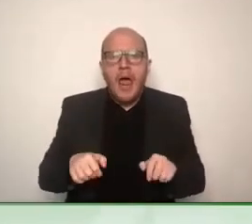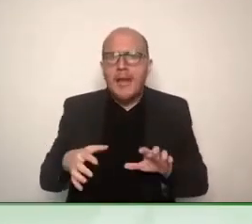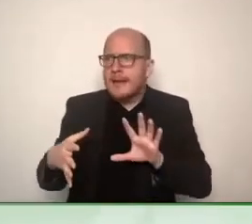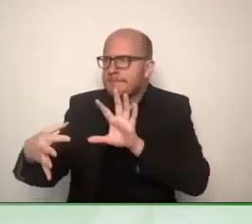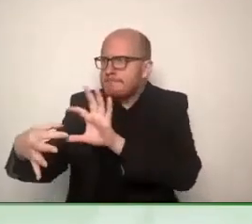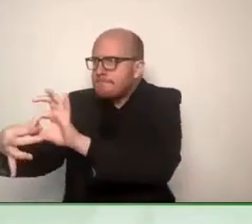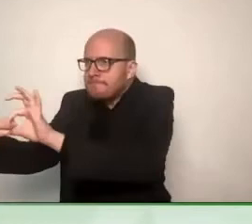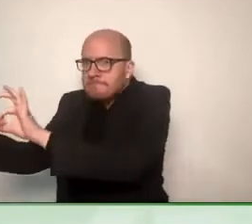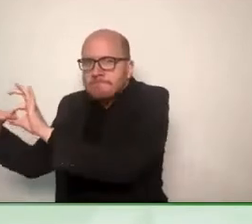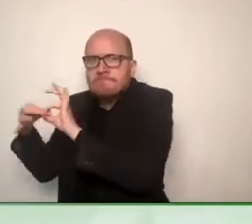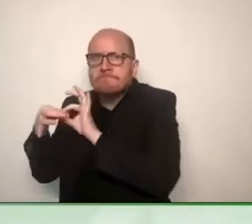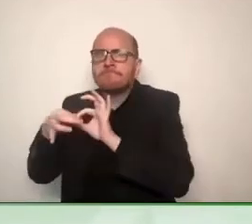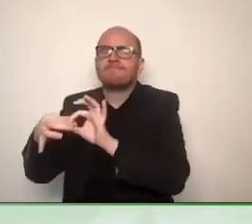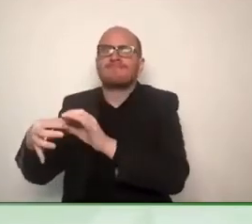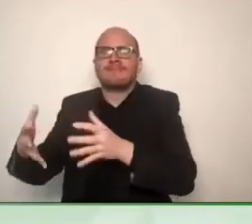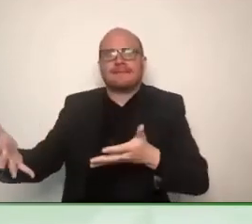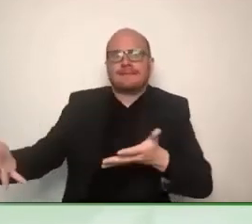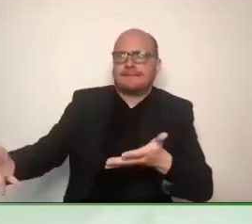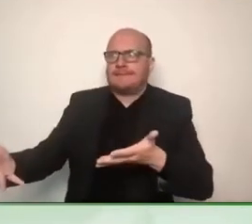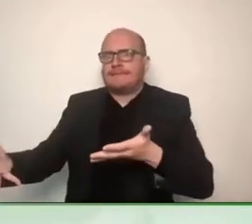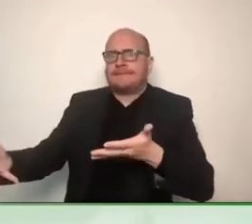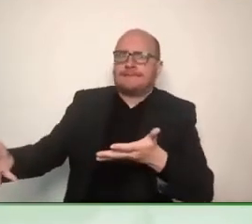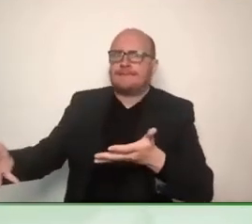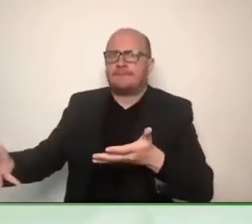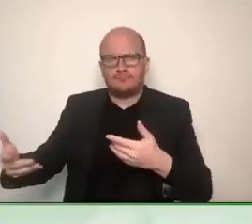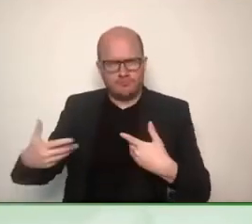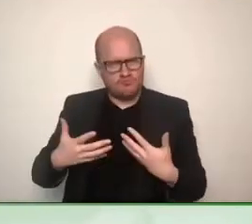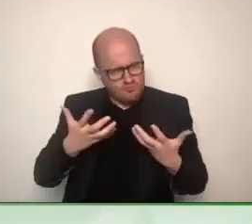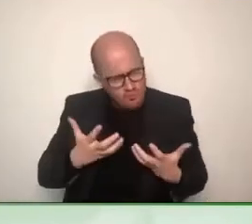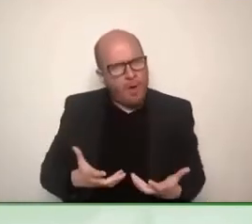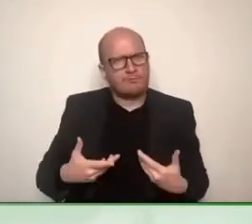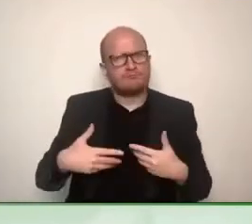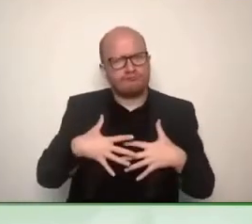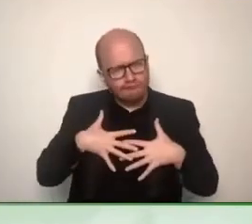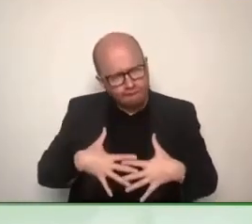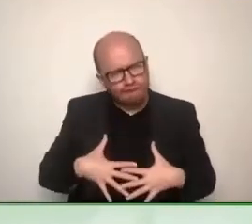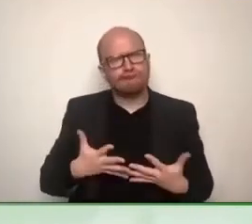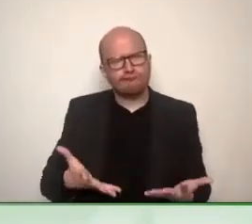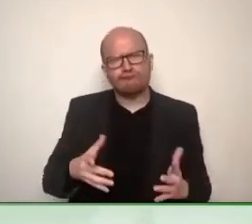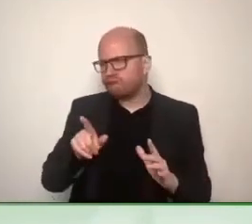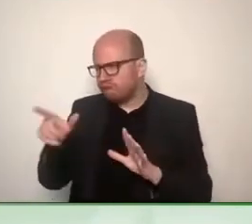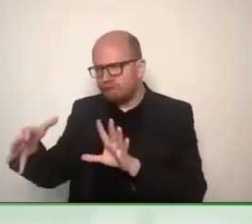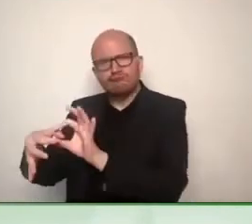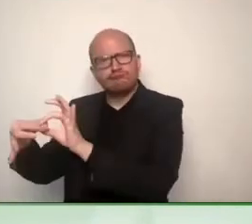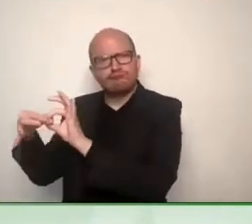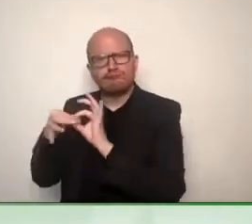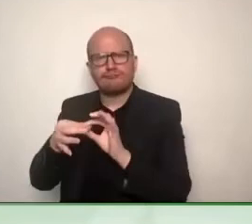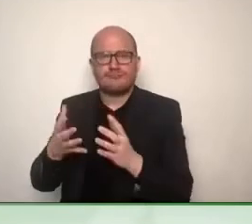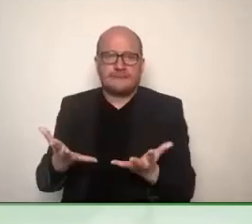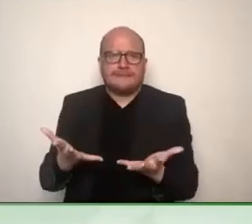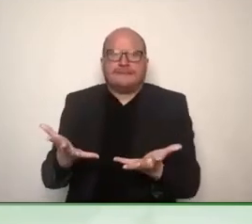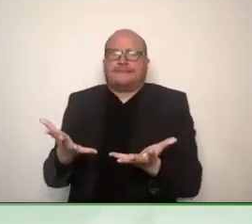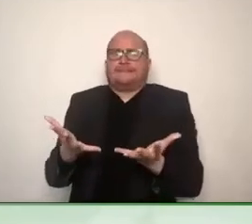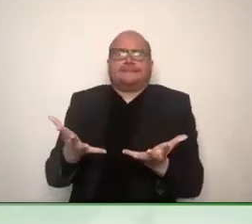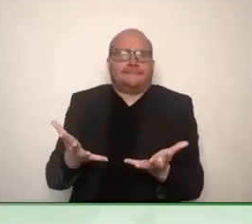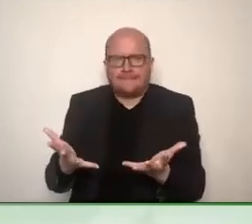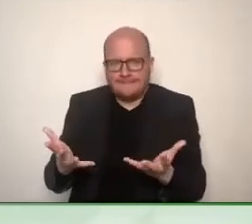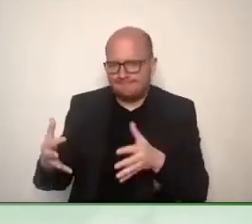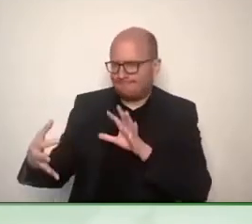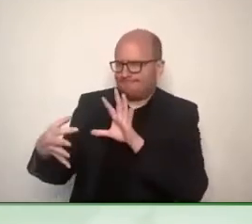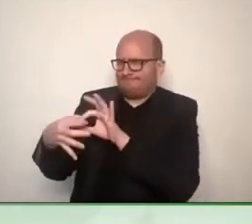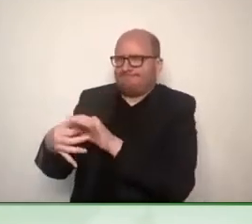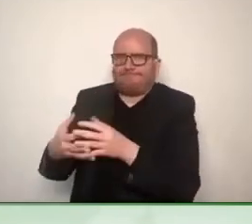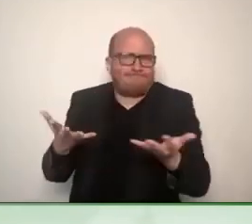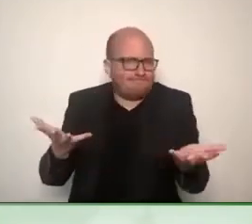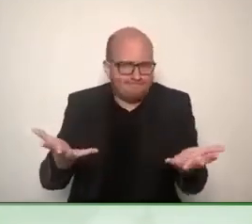But that's definitely something we want. Yes. All right. So beyond the rallying of the associations,